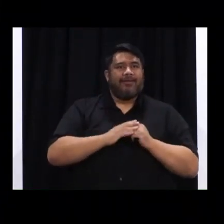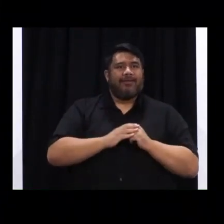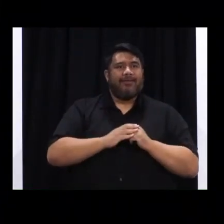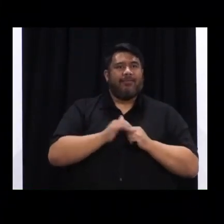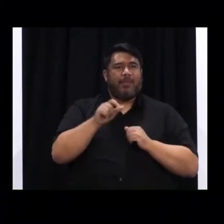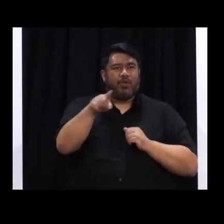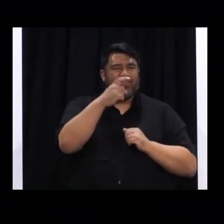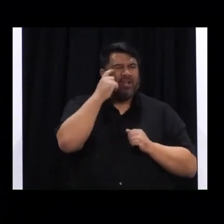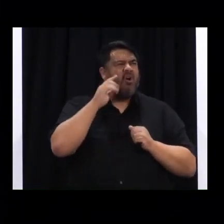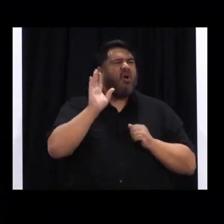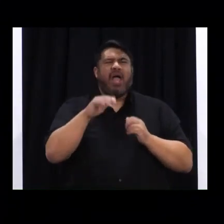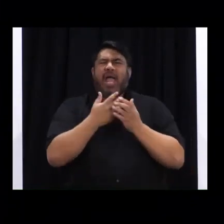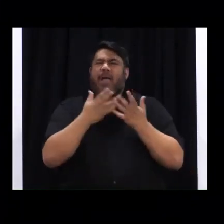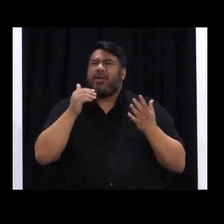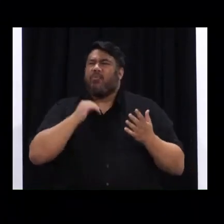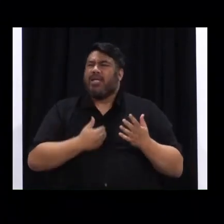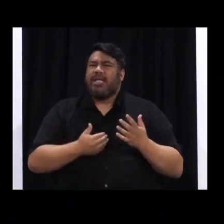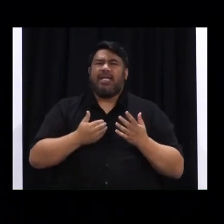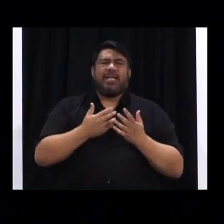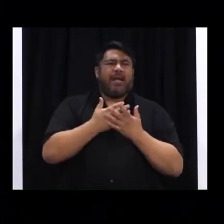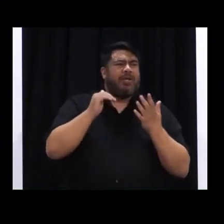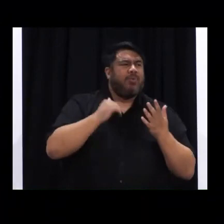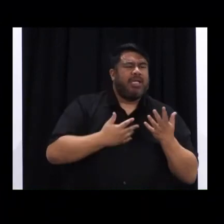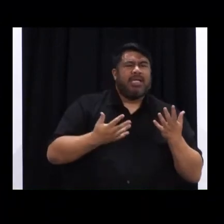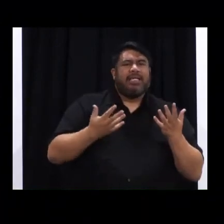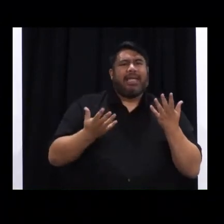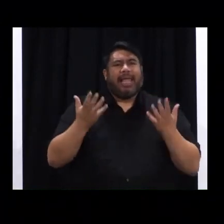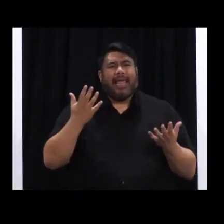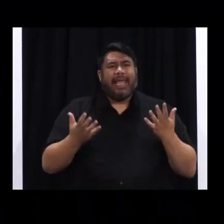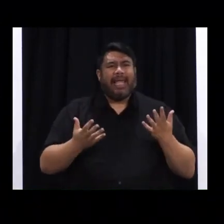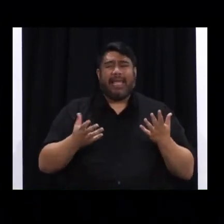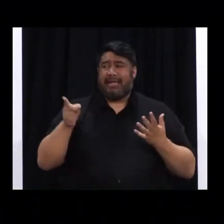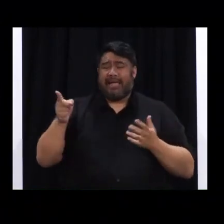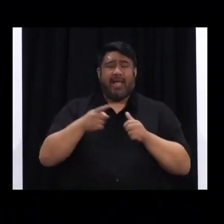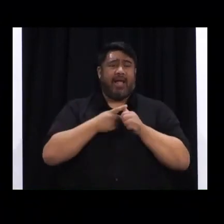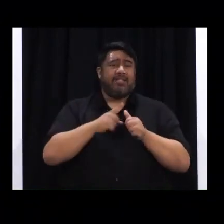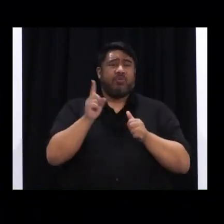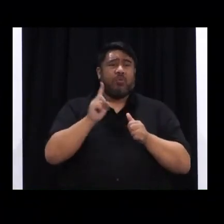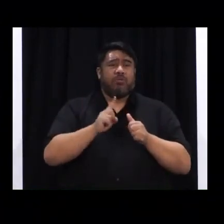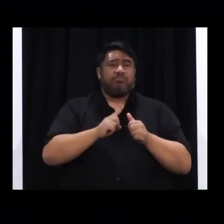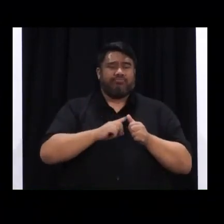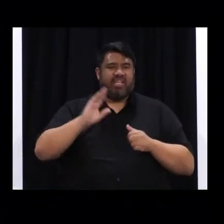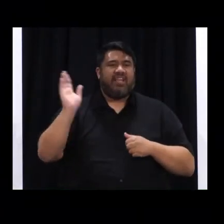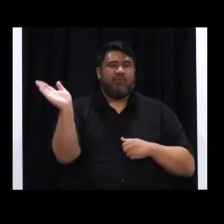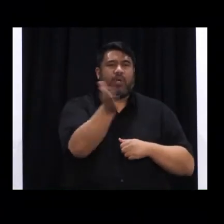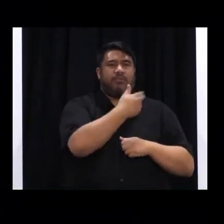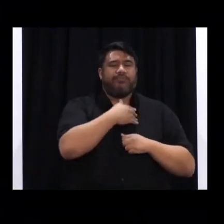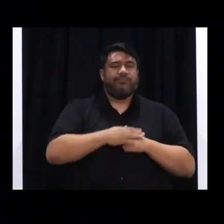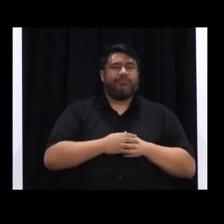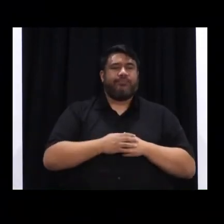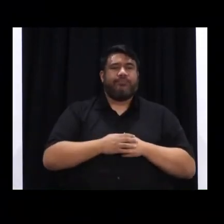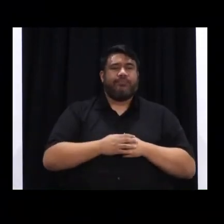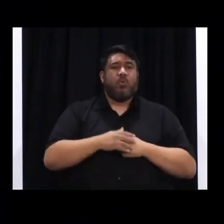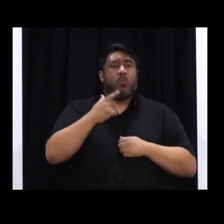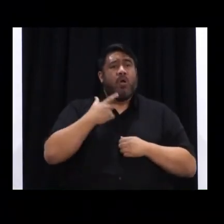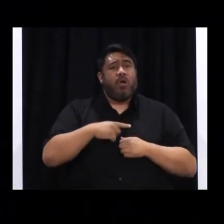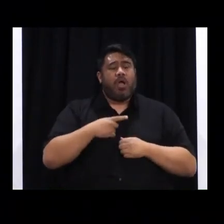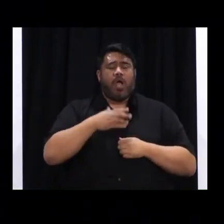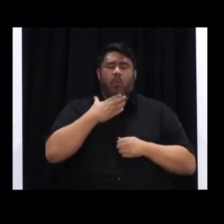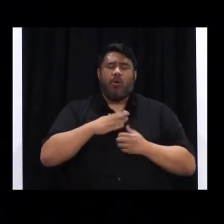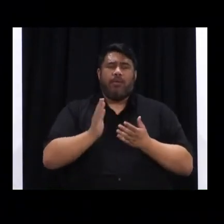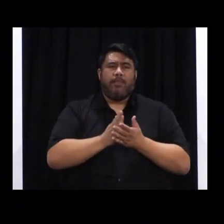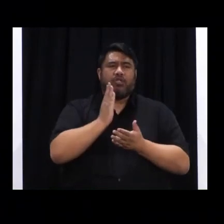many of us need to be vaccinated? My answer is everyone. In part, that's because I hate the idea of even one